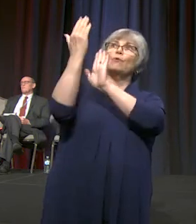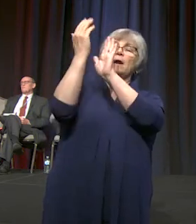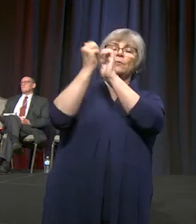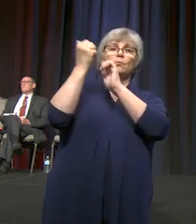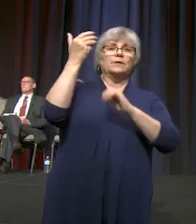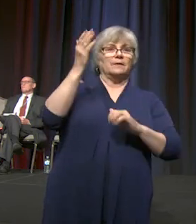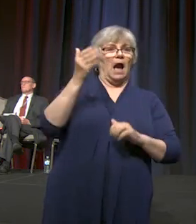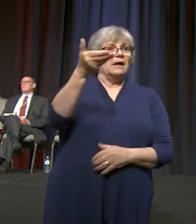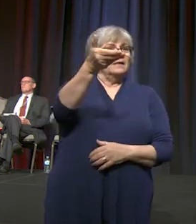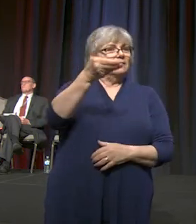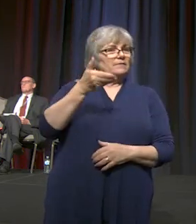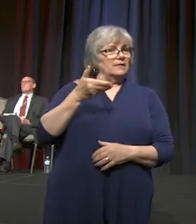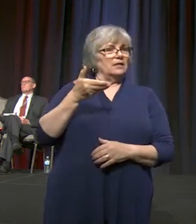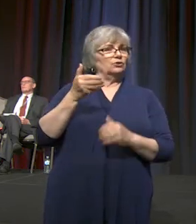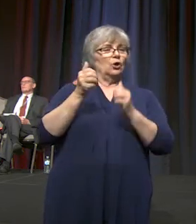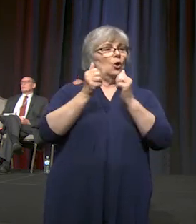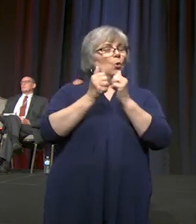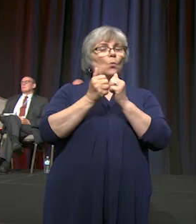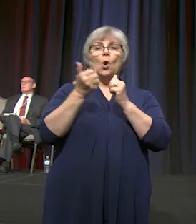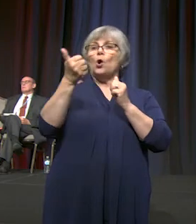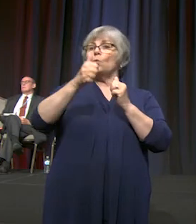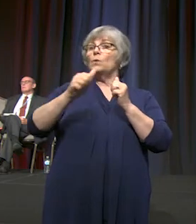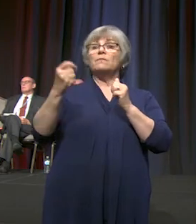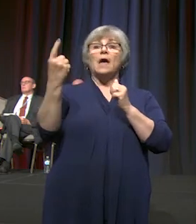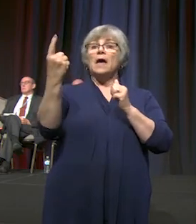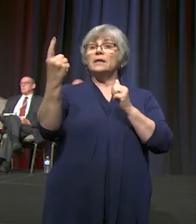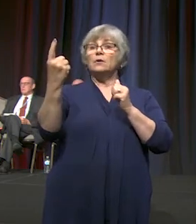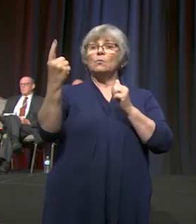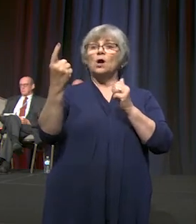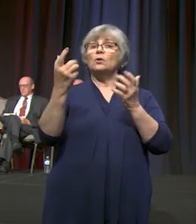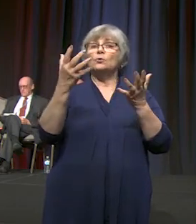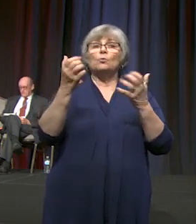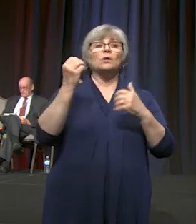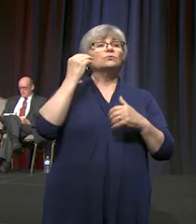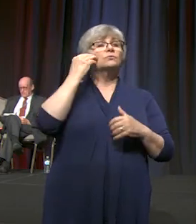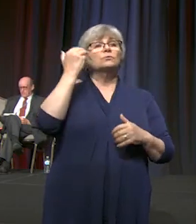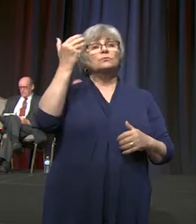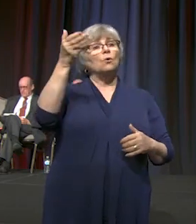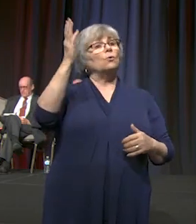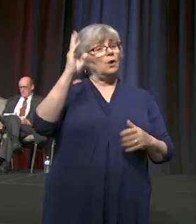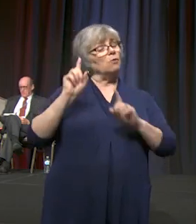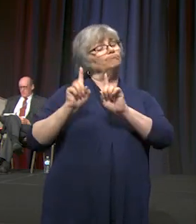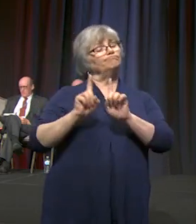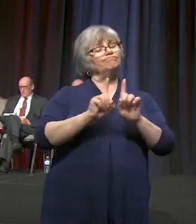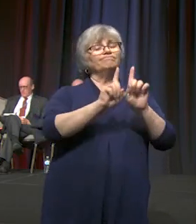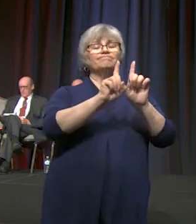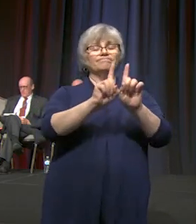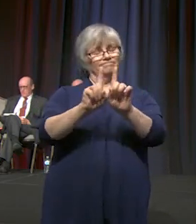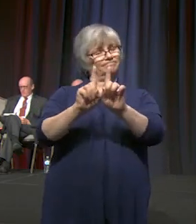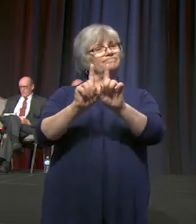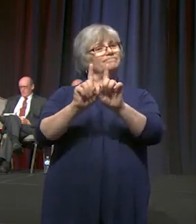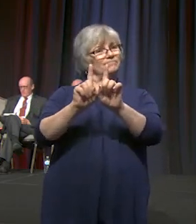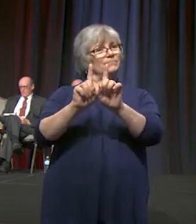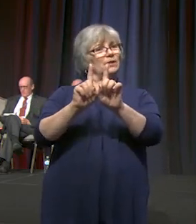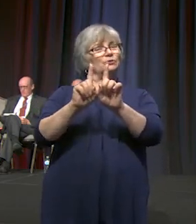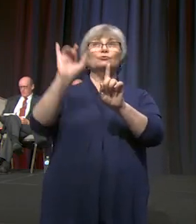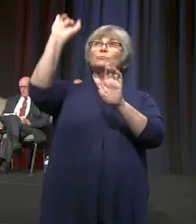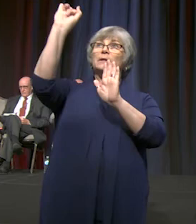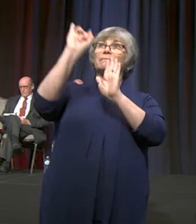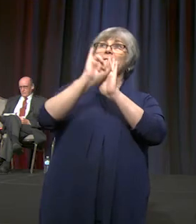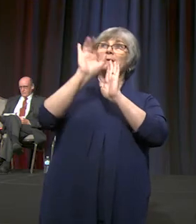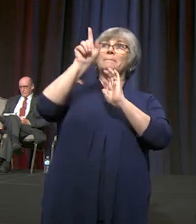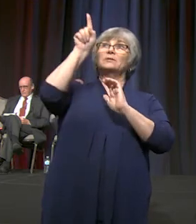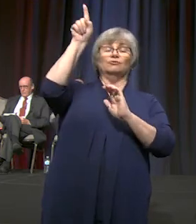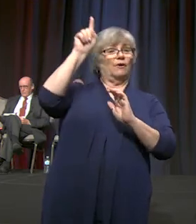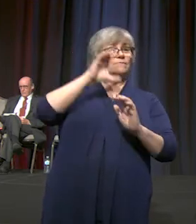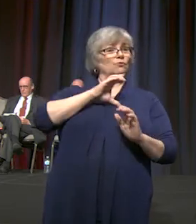invitation to walk with anyone who longs to know God, to be formed in the image of Christ,